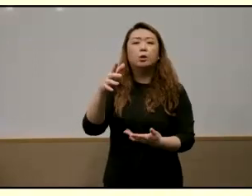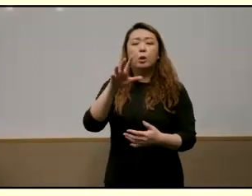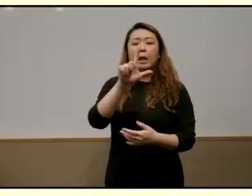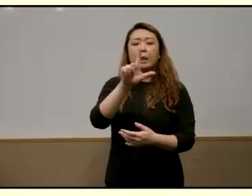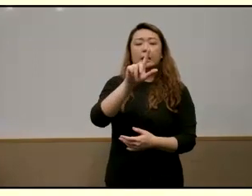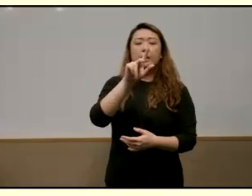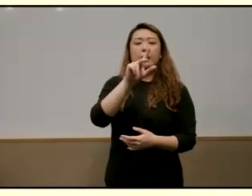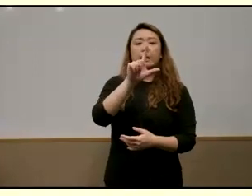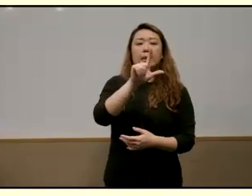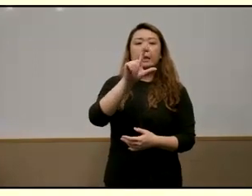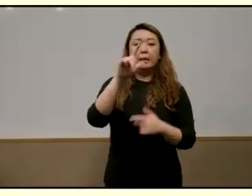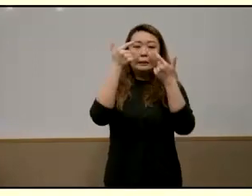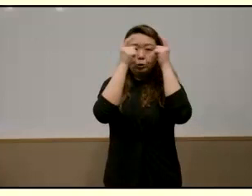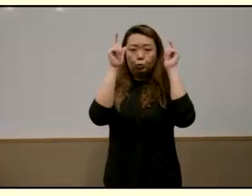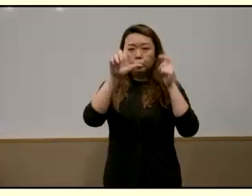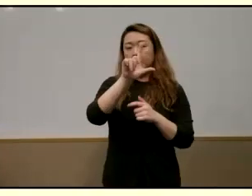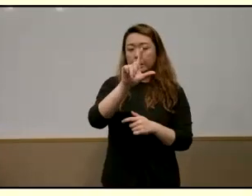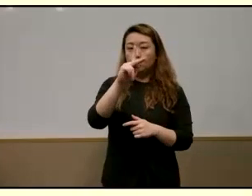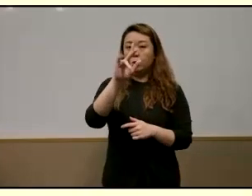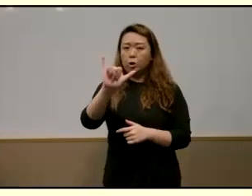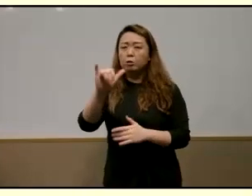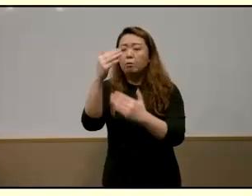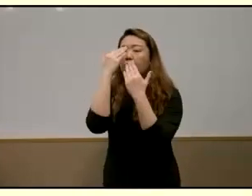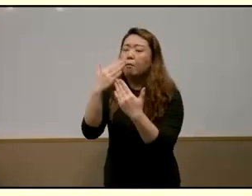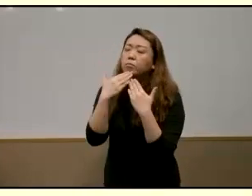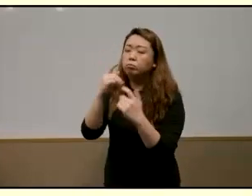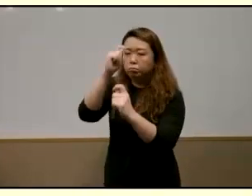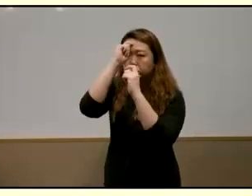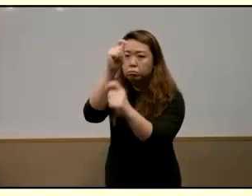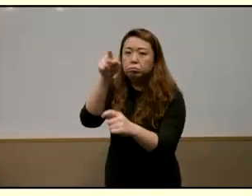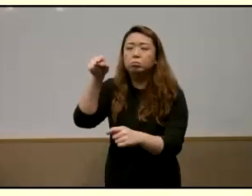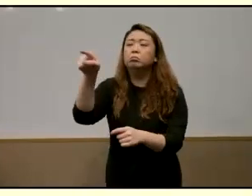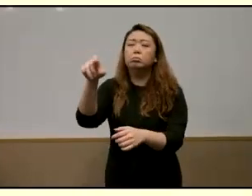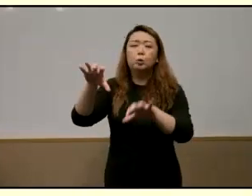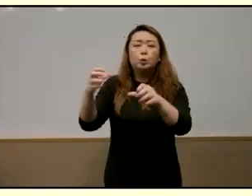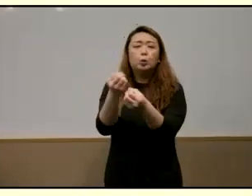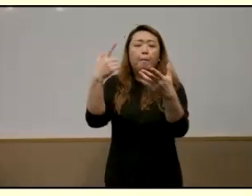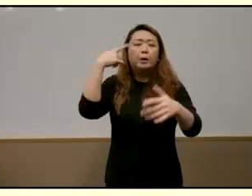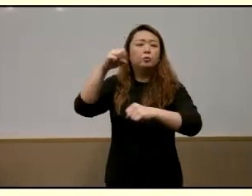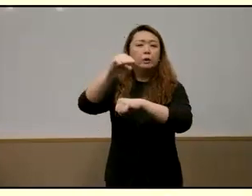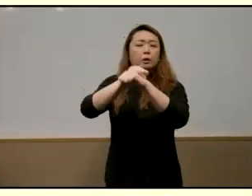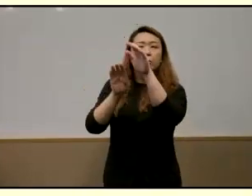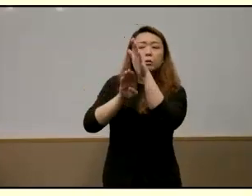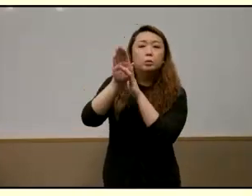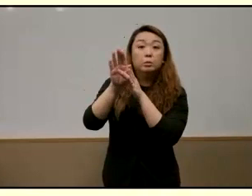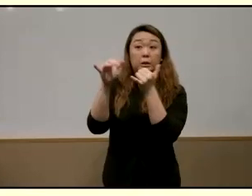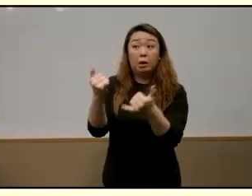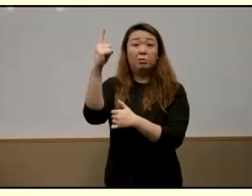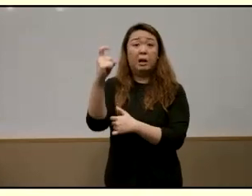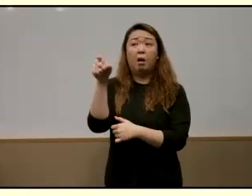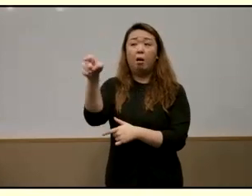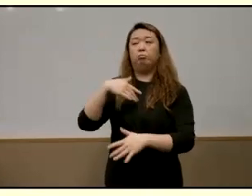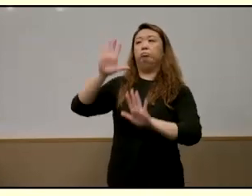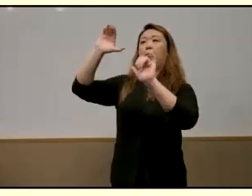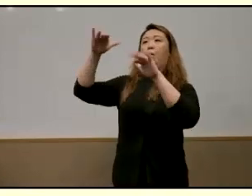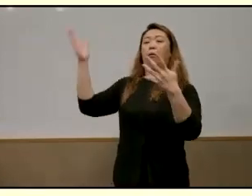was here he already do for us everything already everything already he do then he say bye bye and then he go for singapore government for singaporean they never